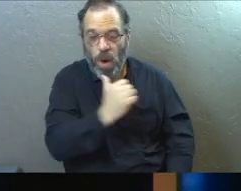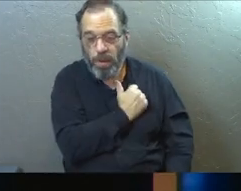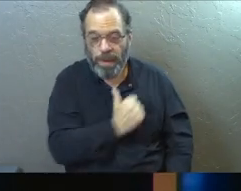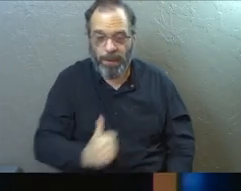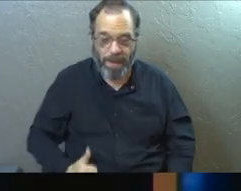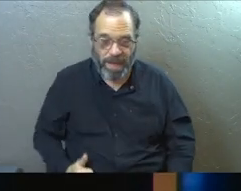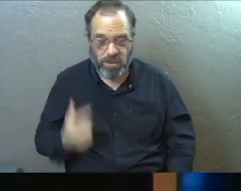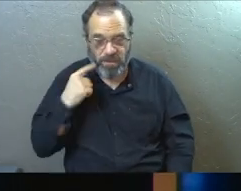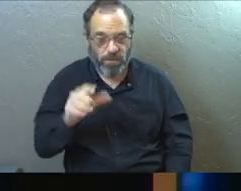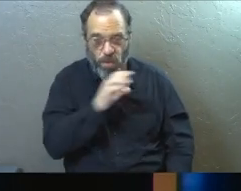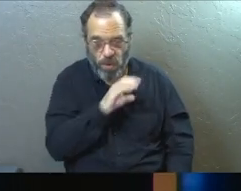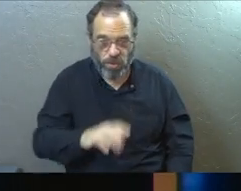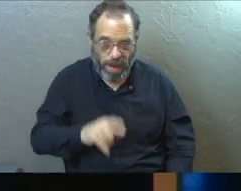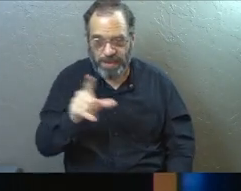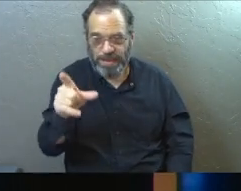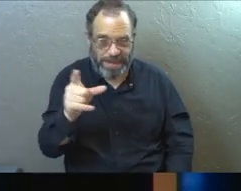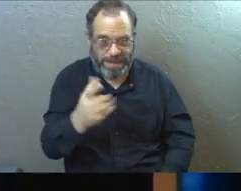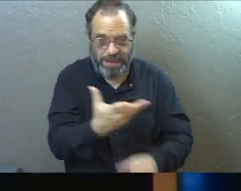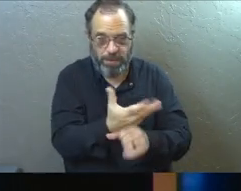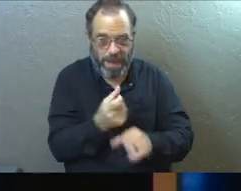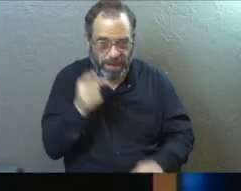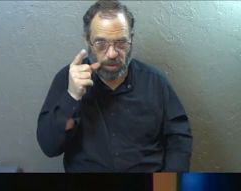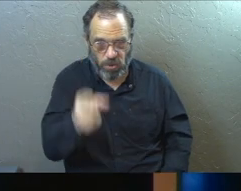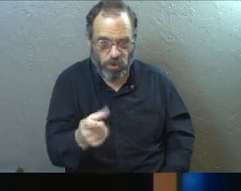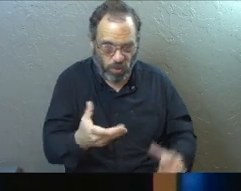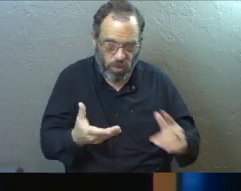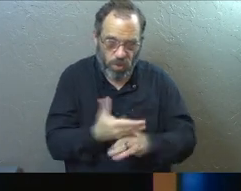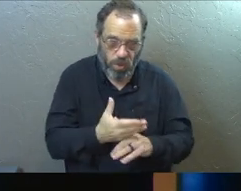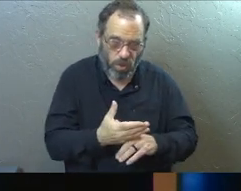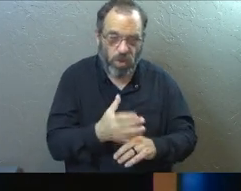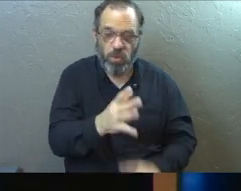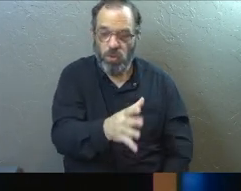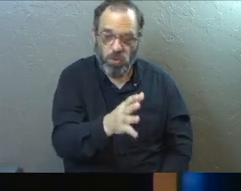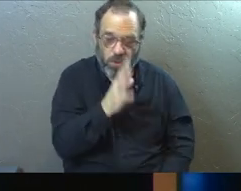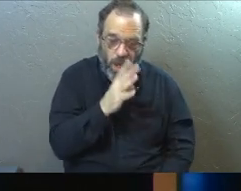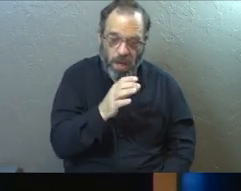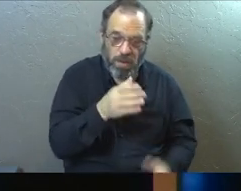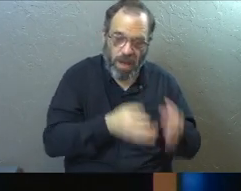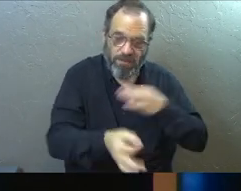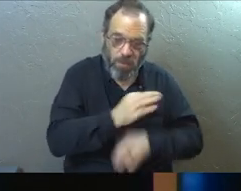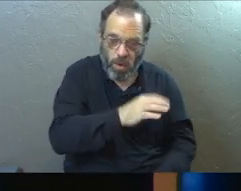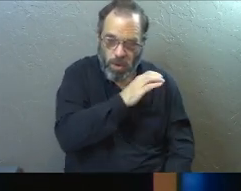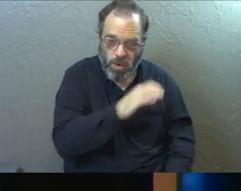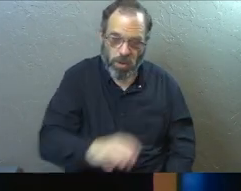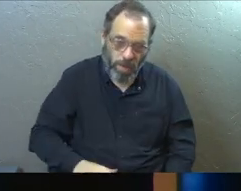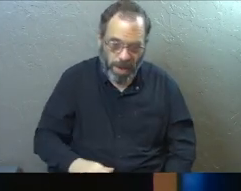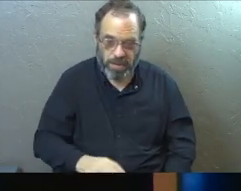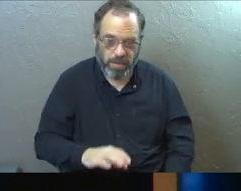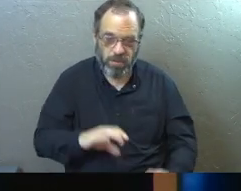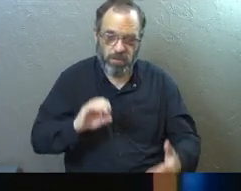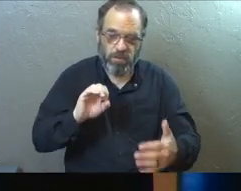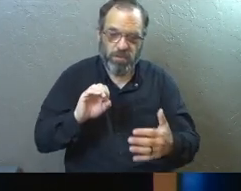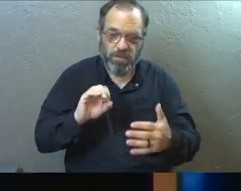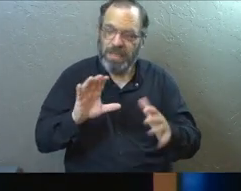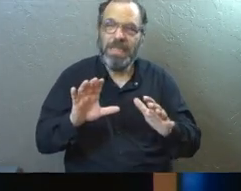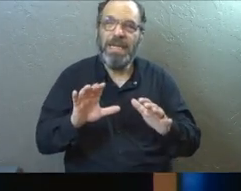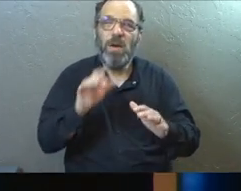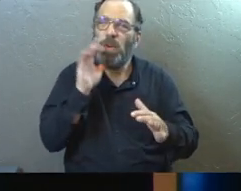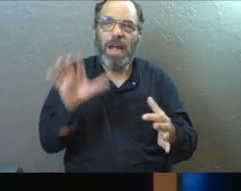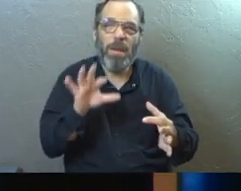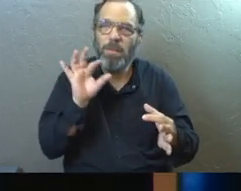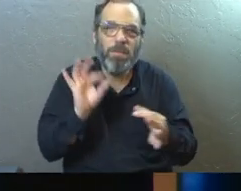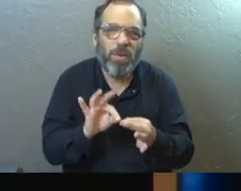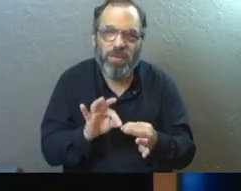ambassadors. God is making his appeal through us. We speak for Christ when we plead, come back to God. Again, we're not